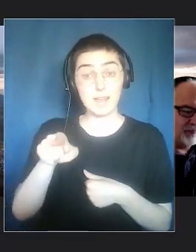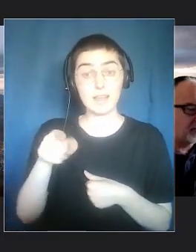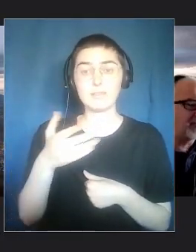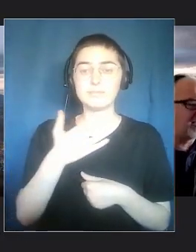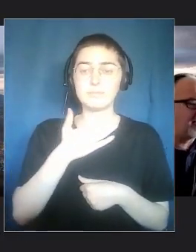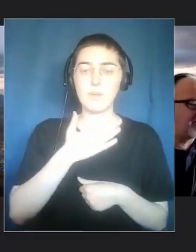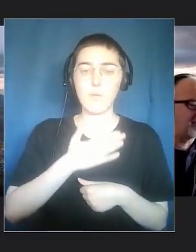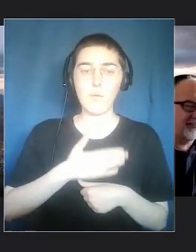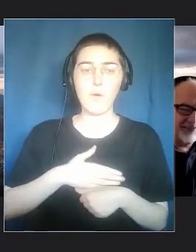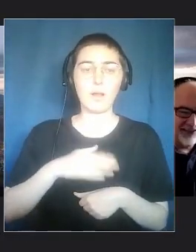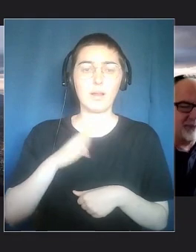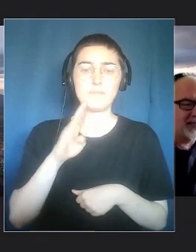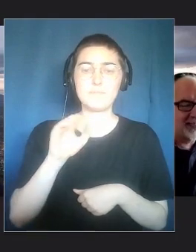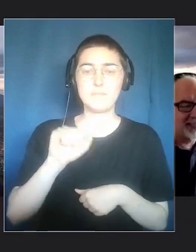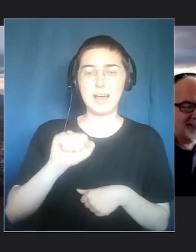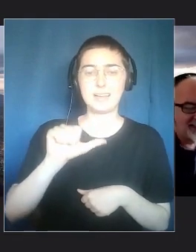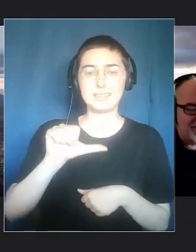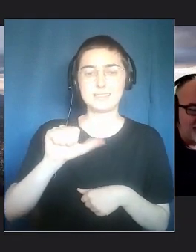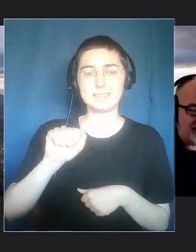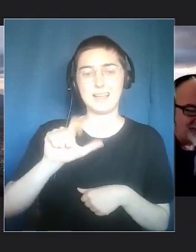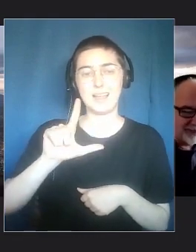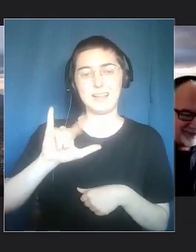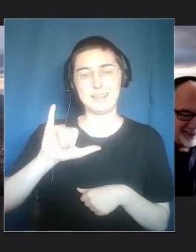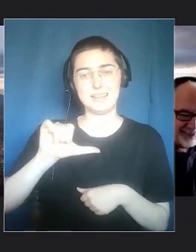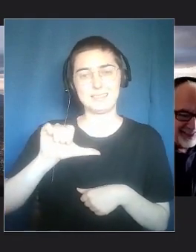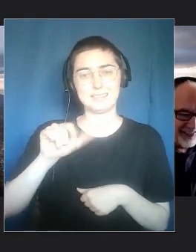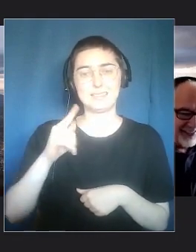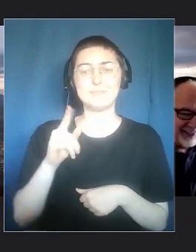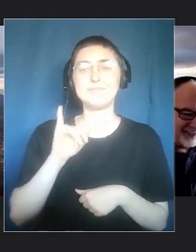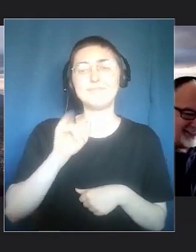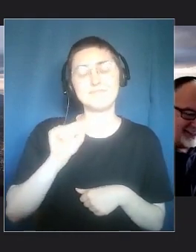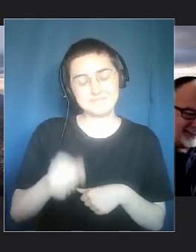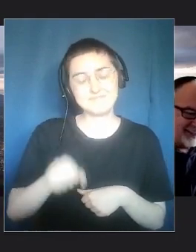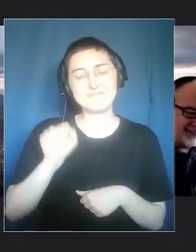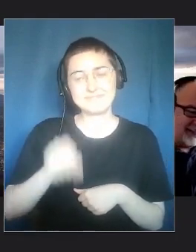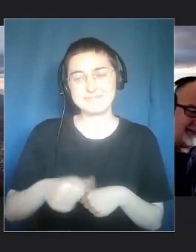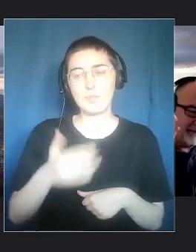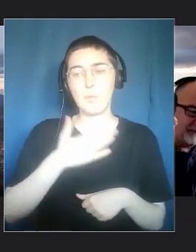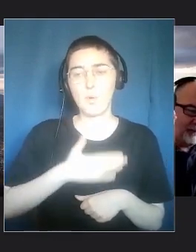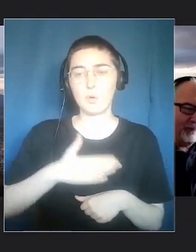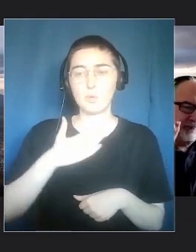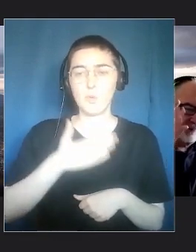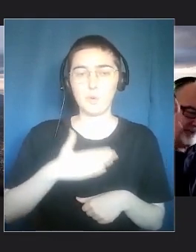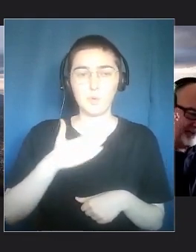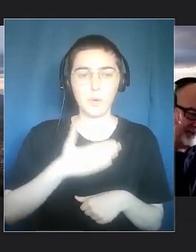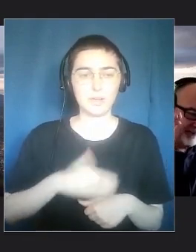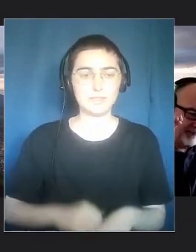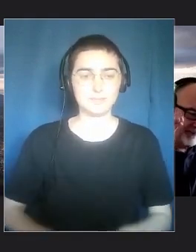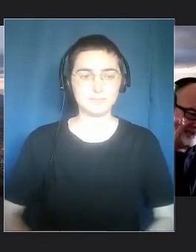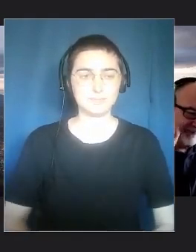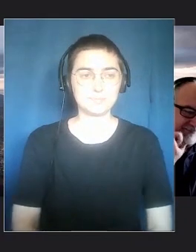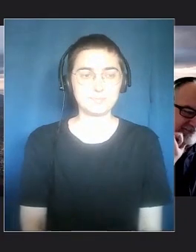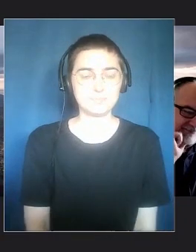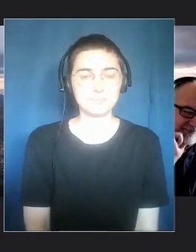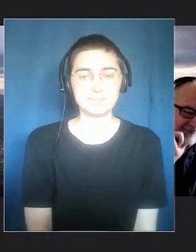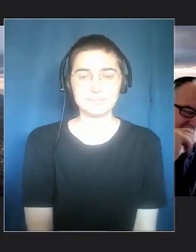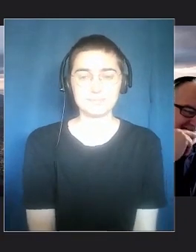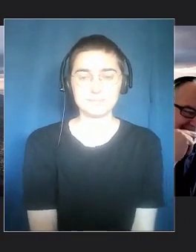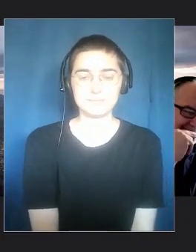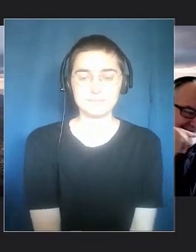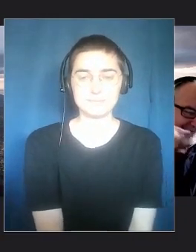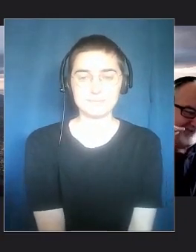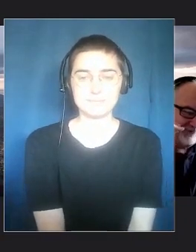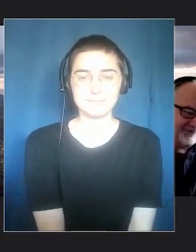Stefania, do you want to show the video at the Basalisque? You are muted